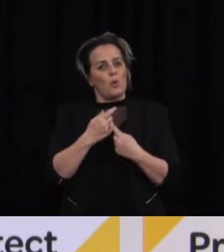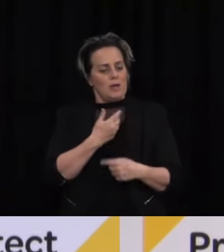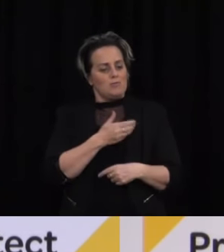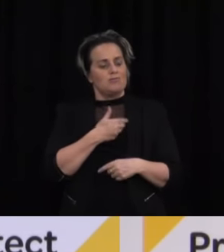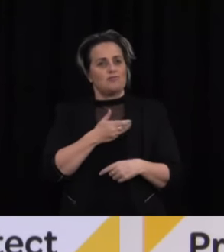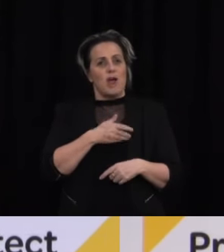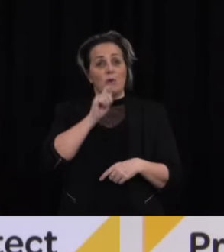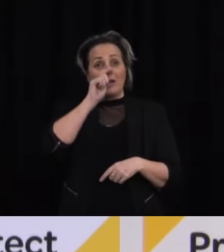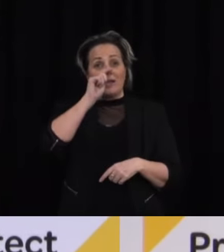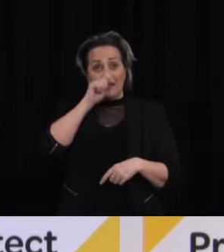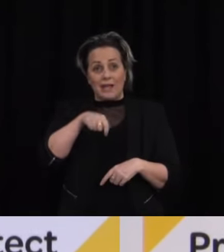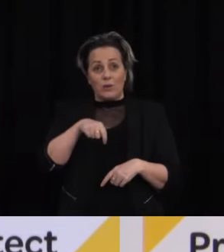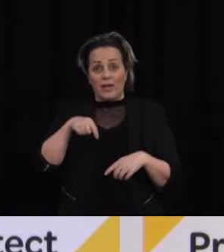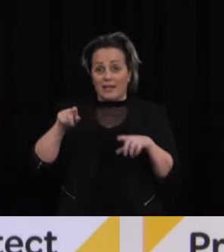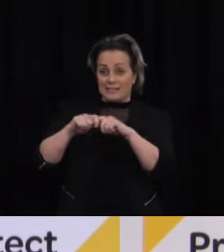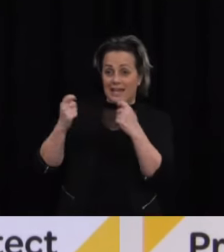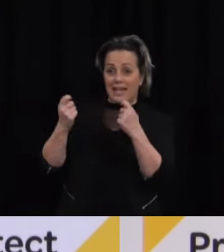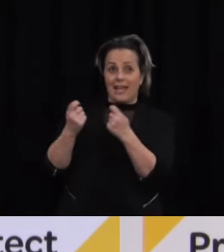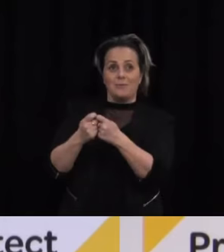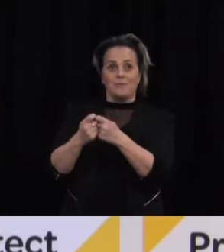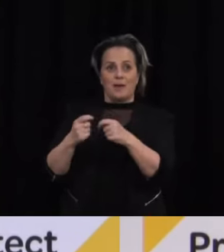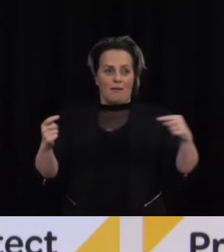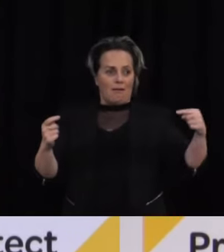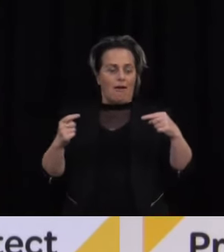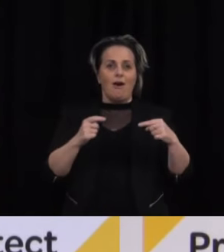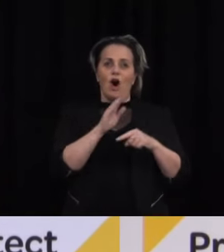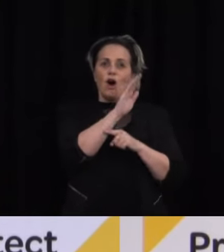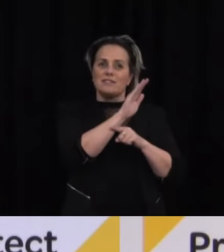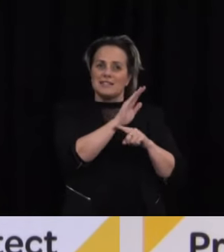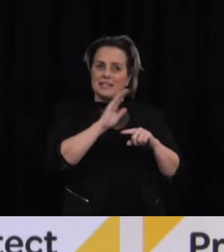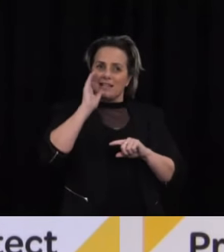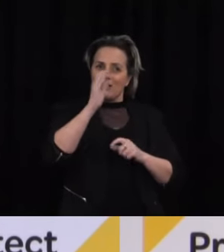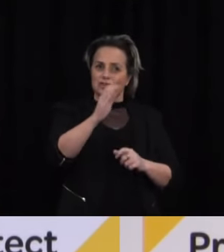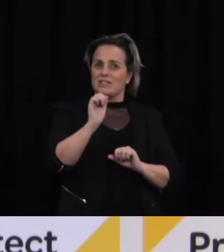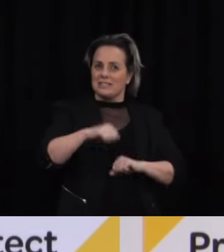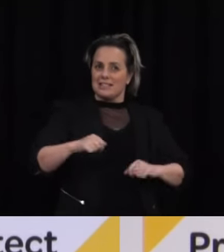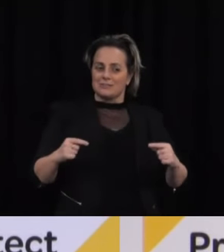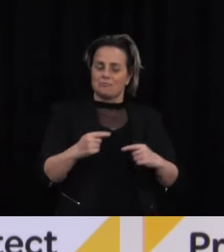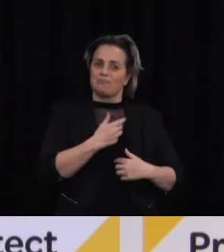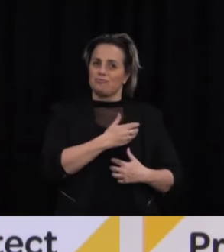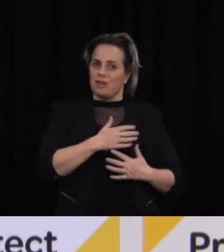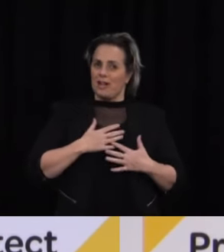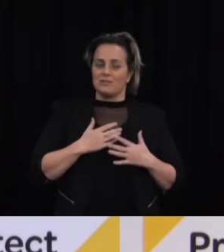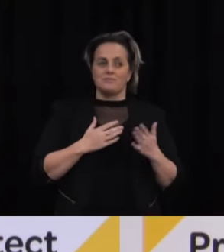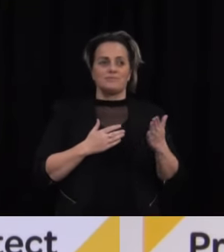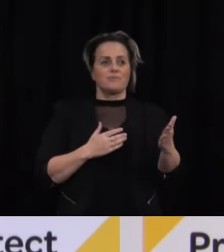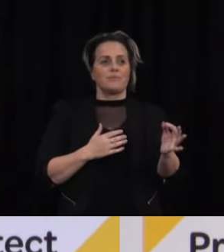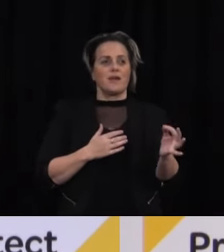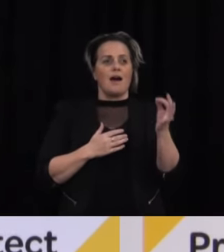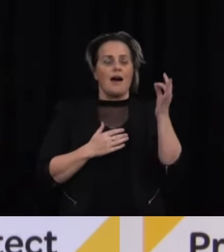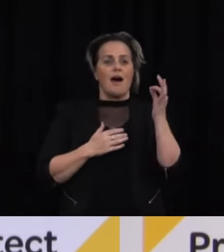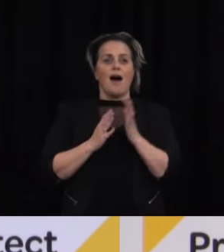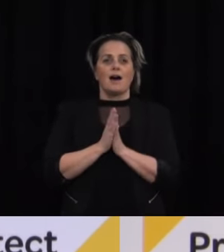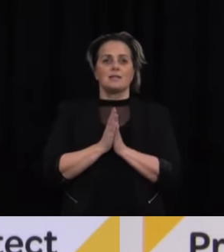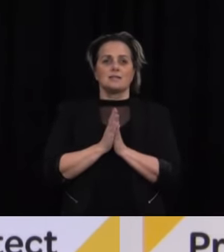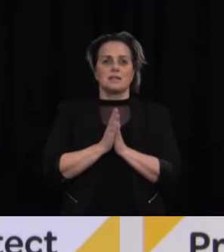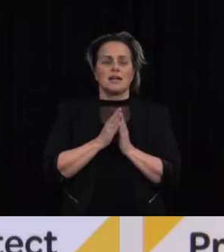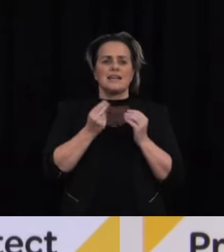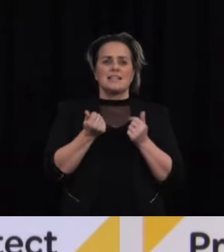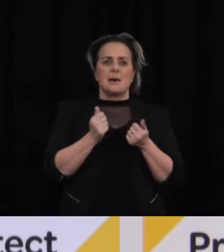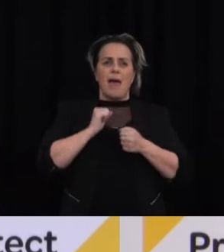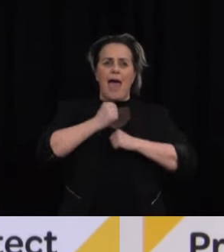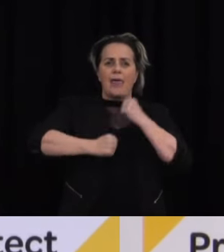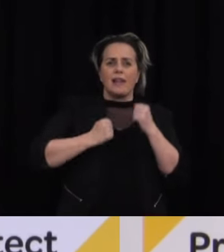sports people being able to compete internationally. Amelia? Just further to you that individual athletes are struggling to get spots in MIQ.